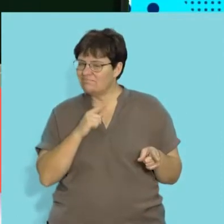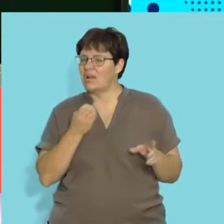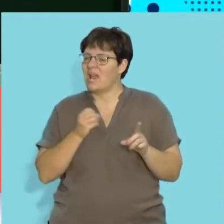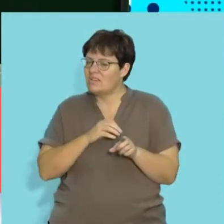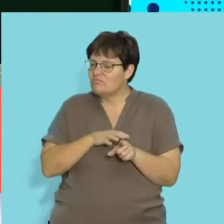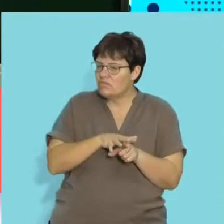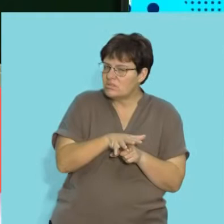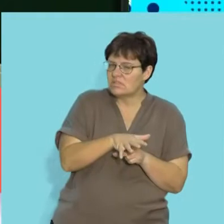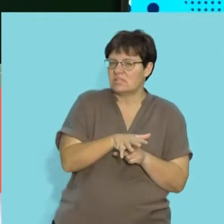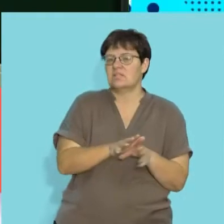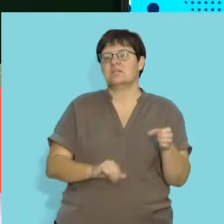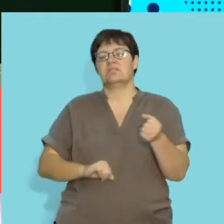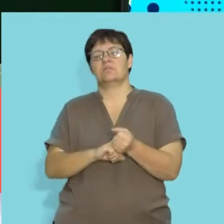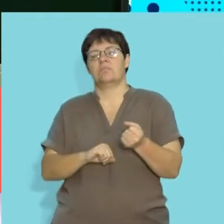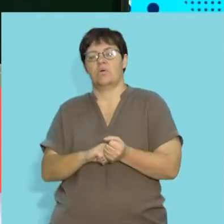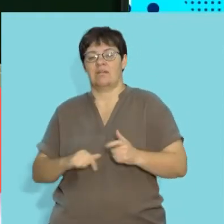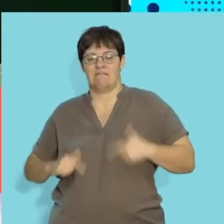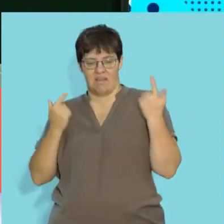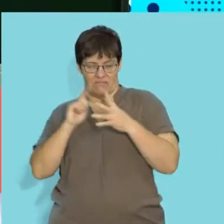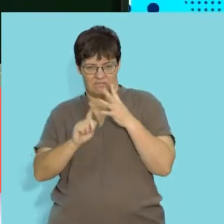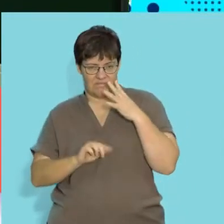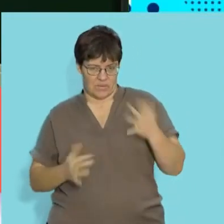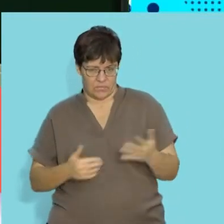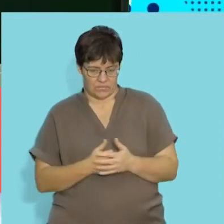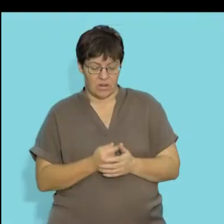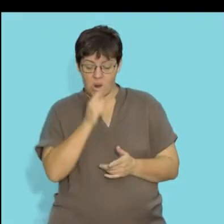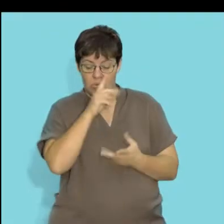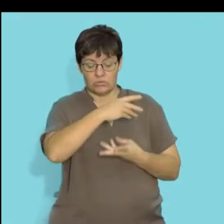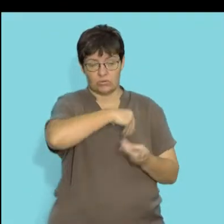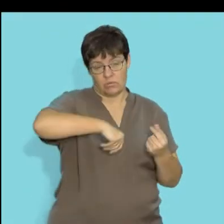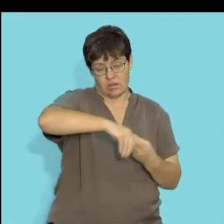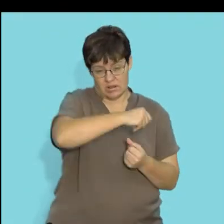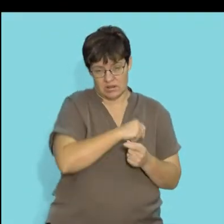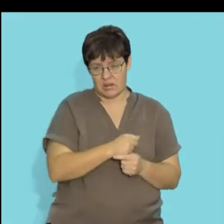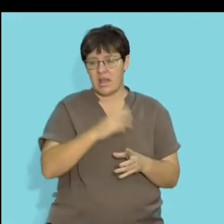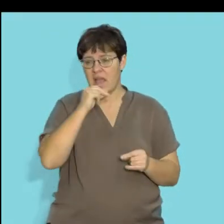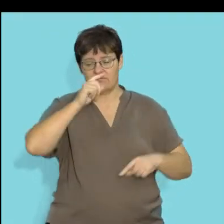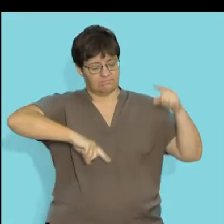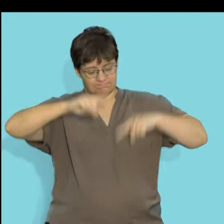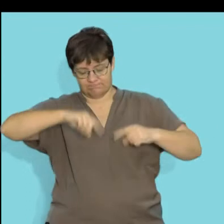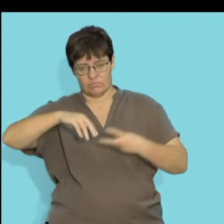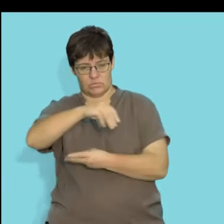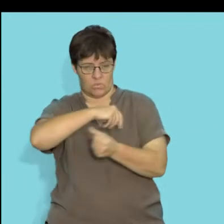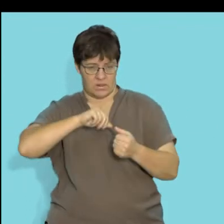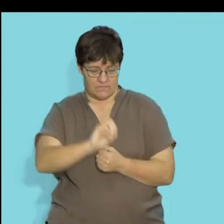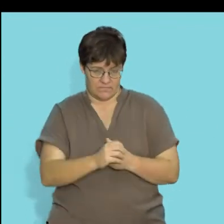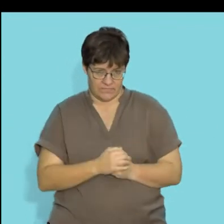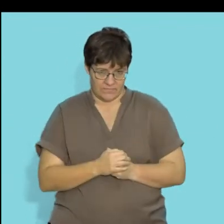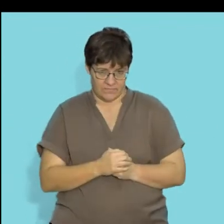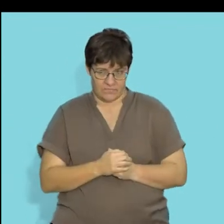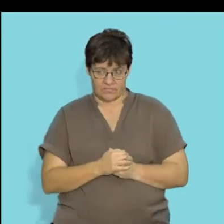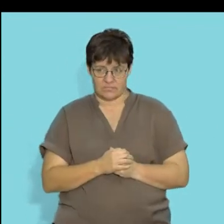significant influence on how they support life forms. When we look at soil, we know that there are different types of soil.